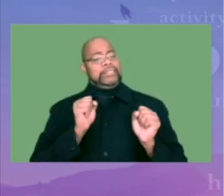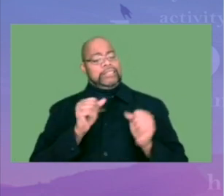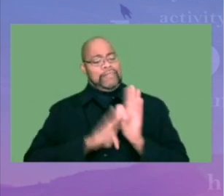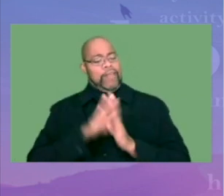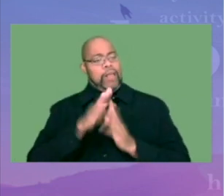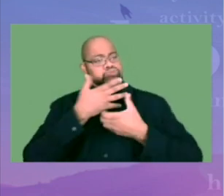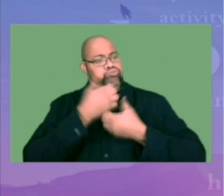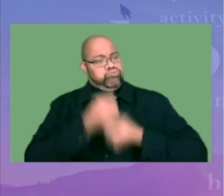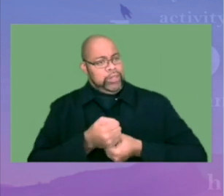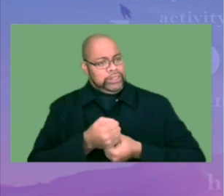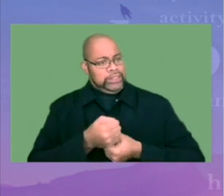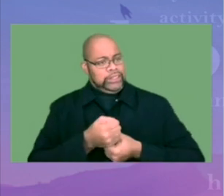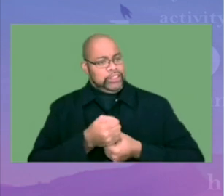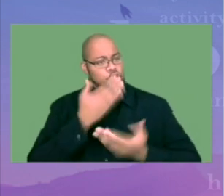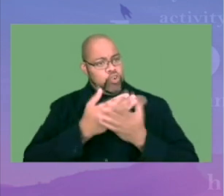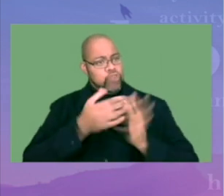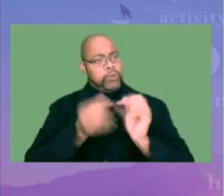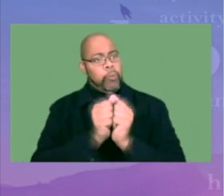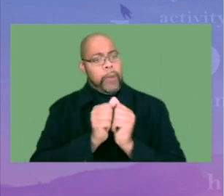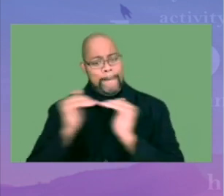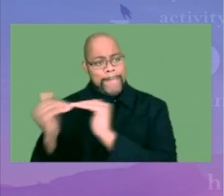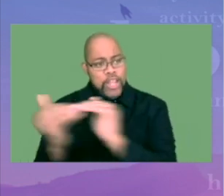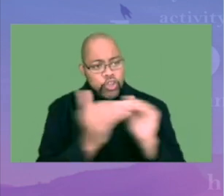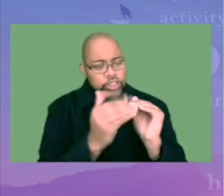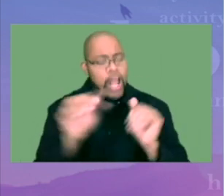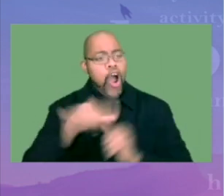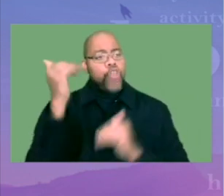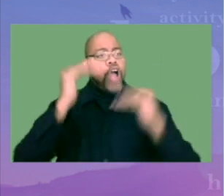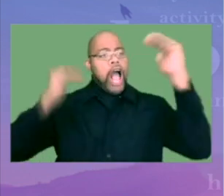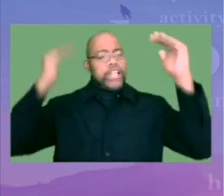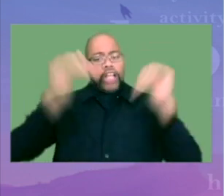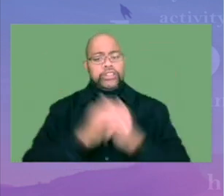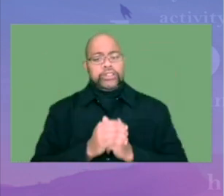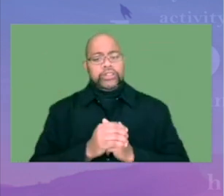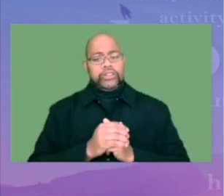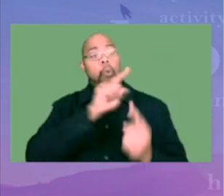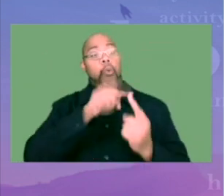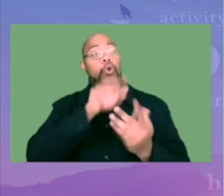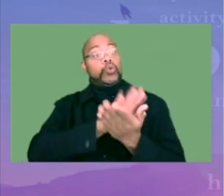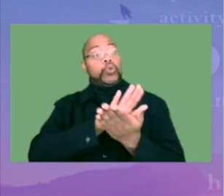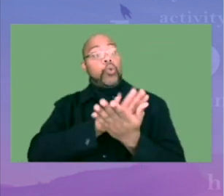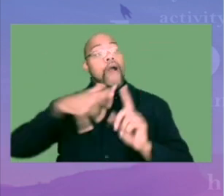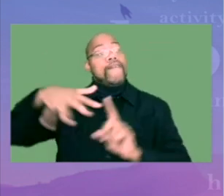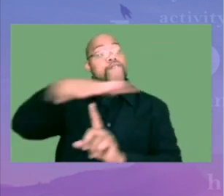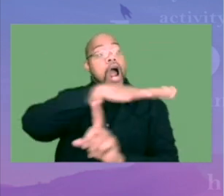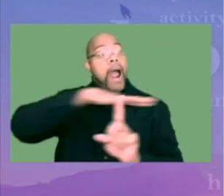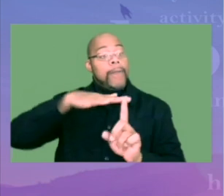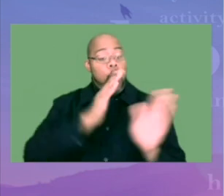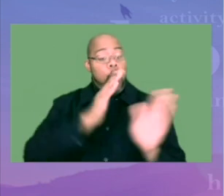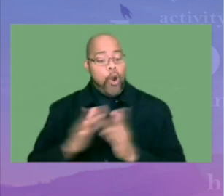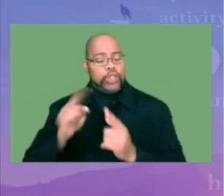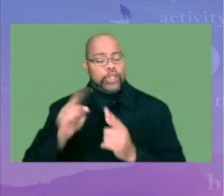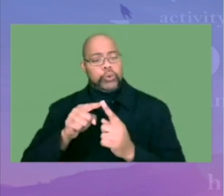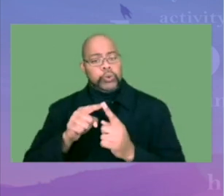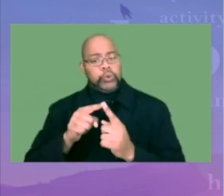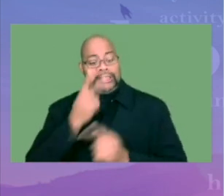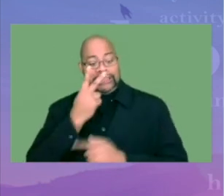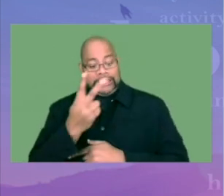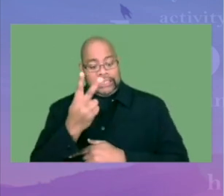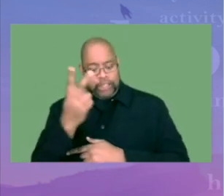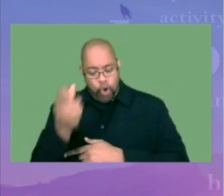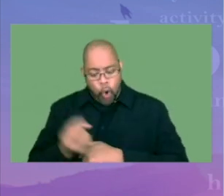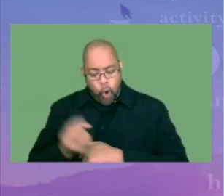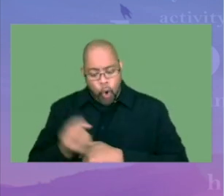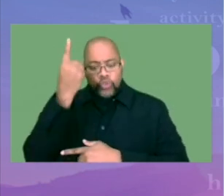safer, and develop more trusting and dynamic relationships with their peers and other adults when the school environment is